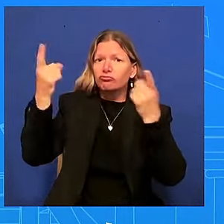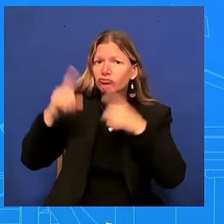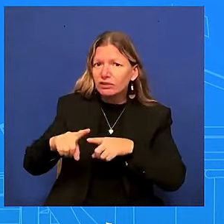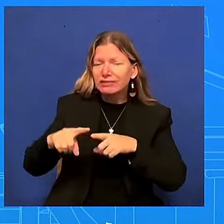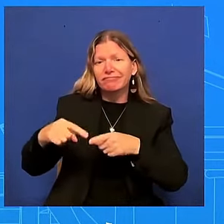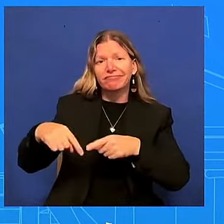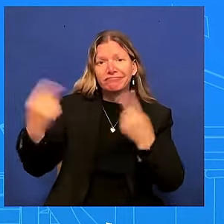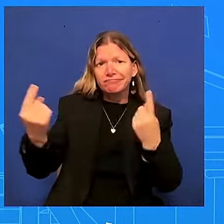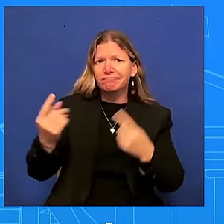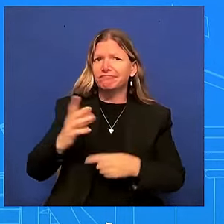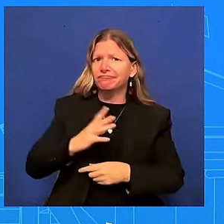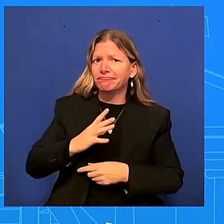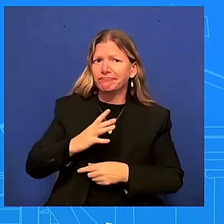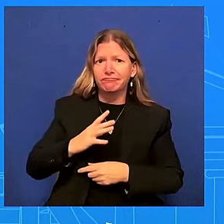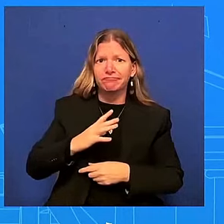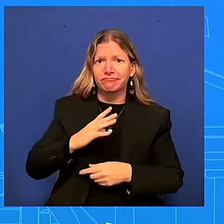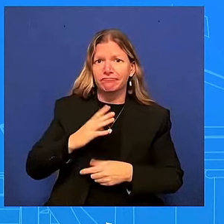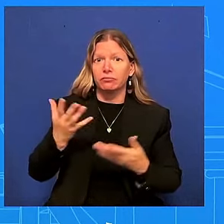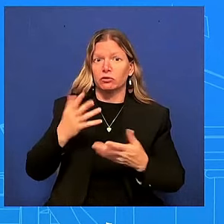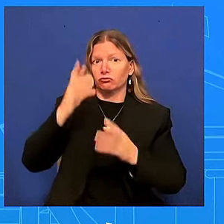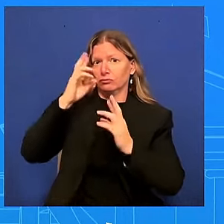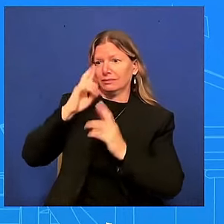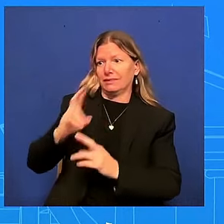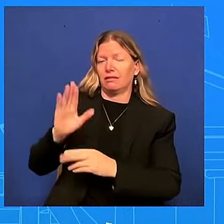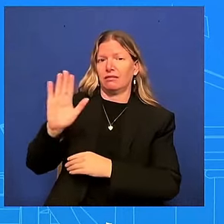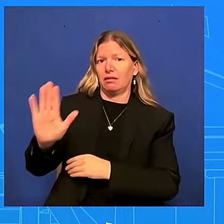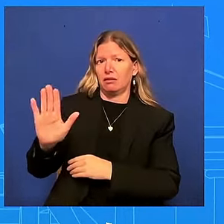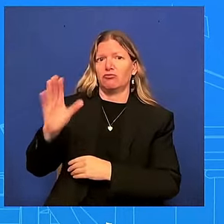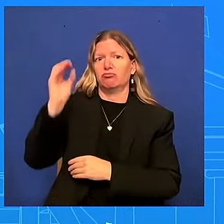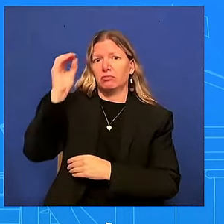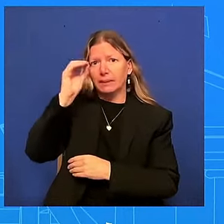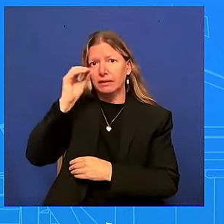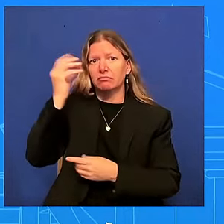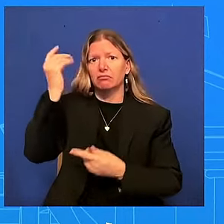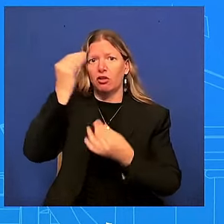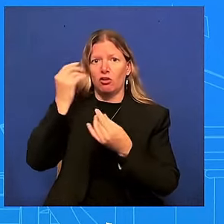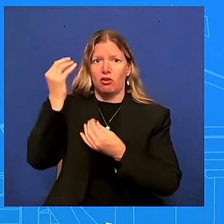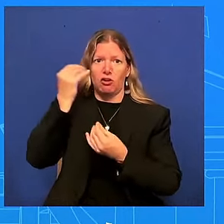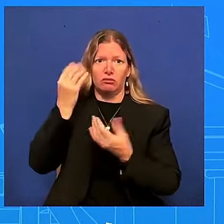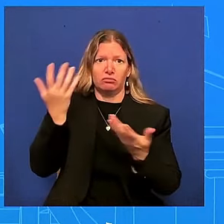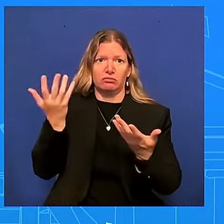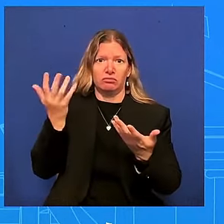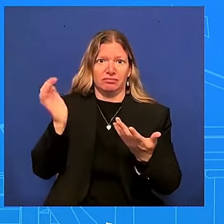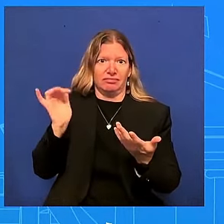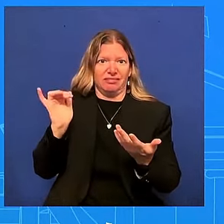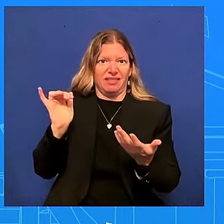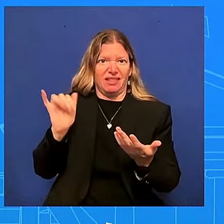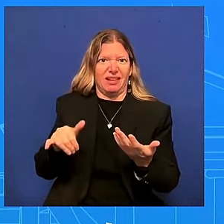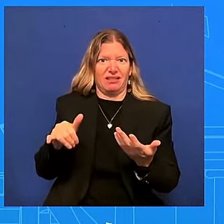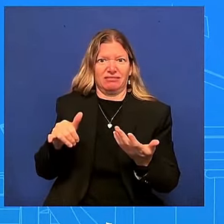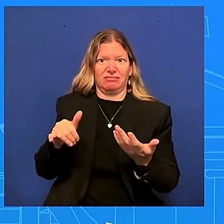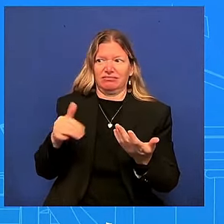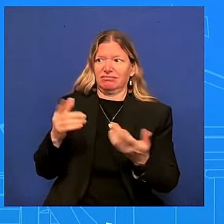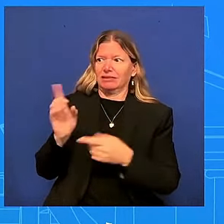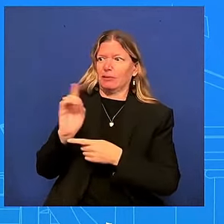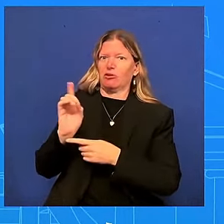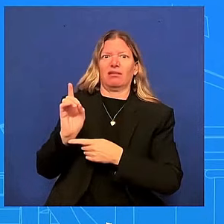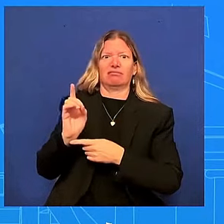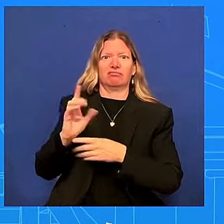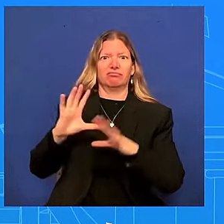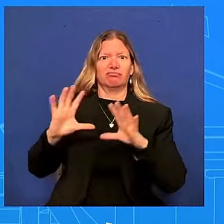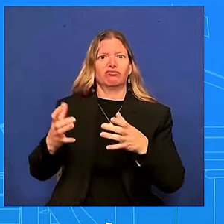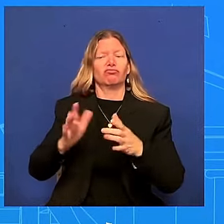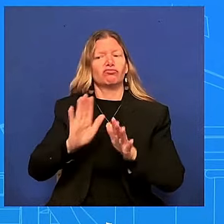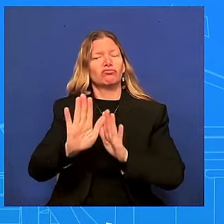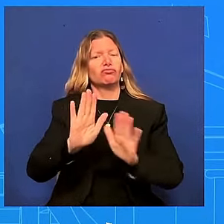opinions and thoughts i think that's what makes uh you know uh this party different right than the other side certainly